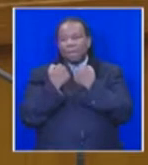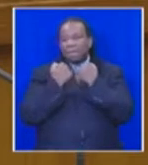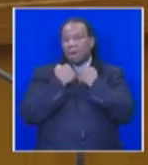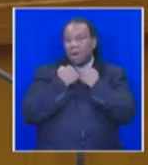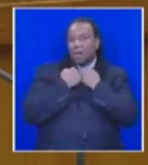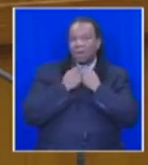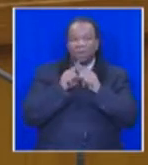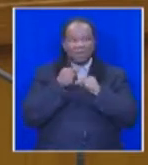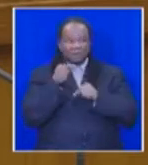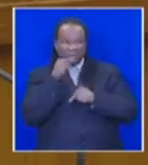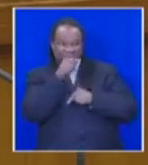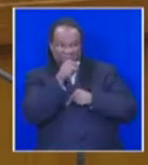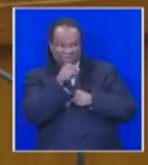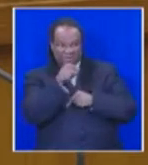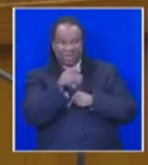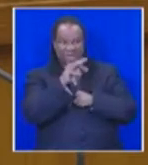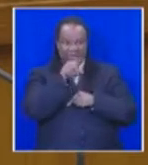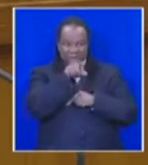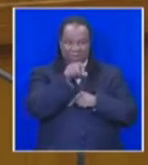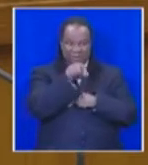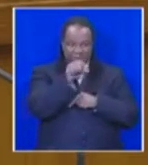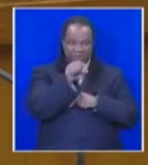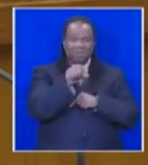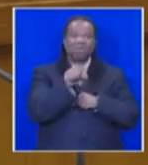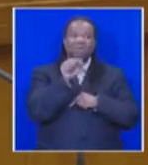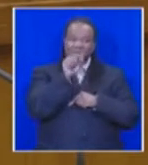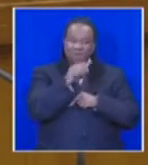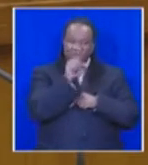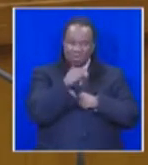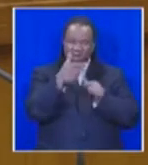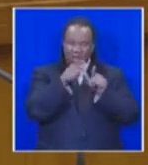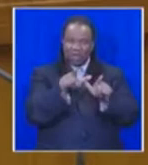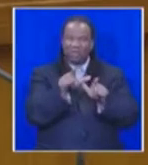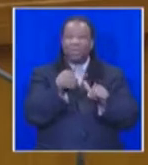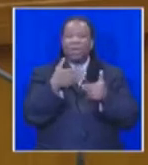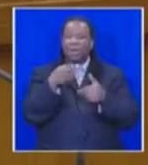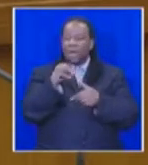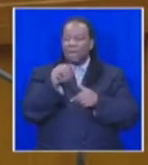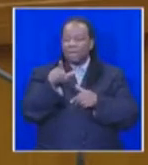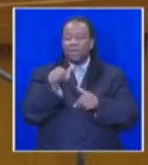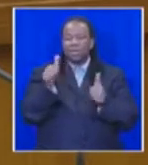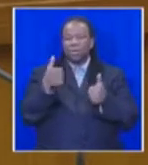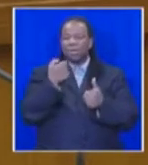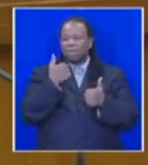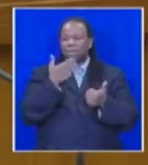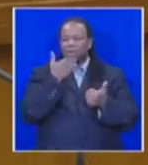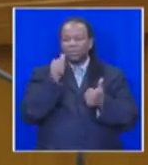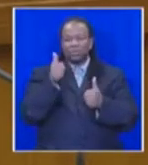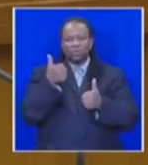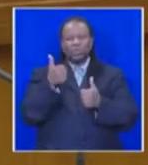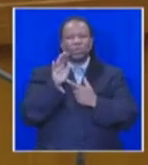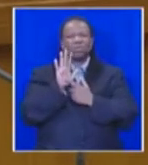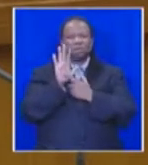members of Parliament. So we are appealing to members of Parliament to truly be examples even with what we say, not only with our actions,